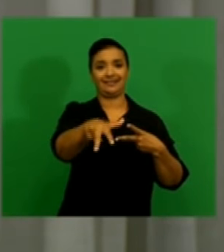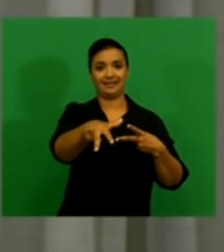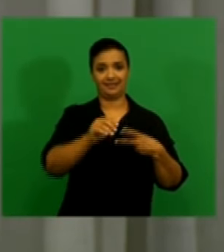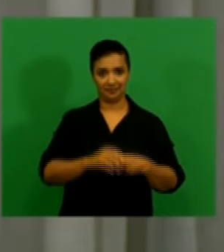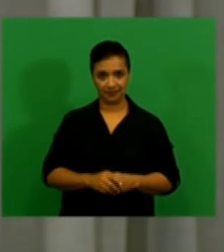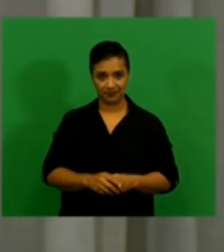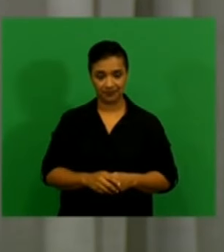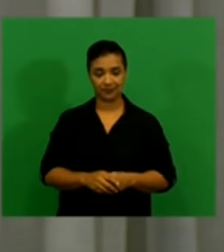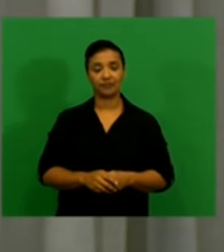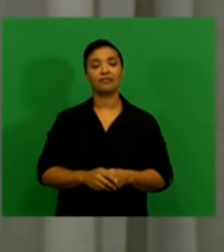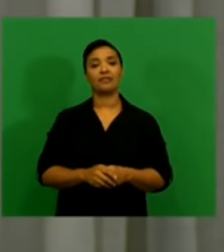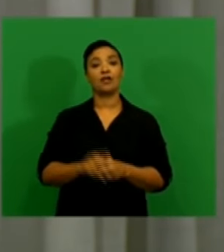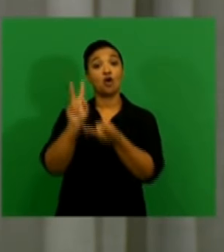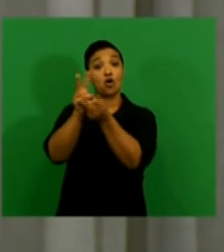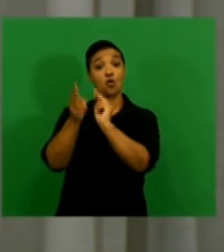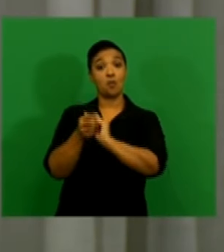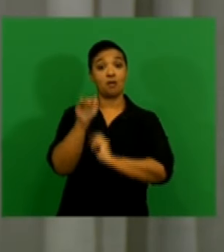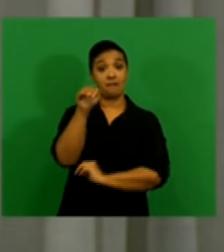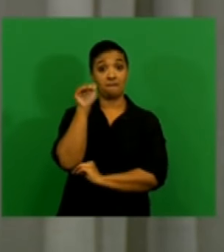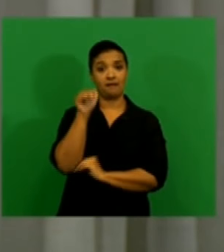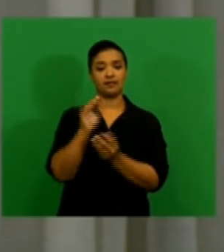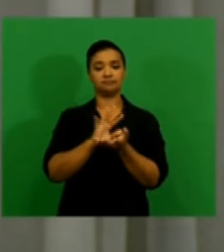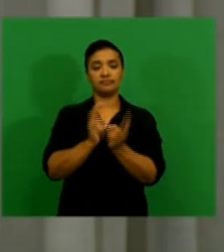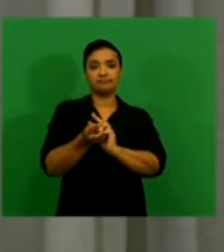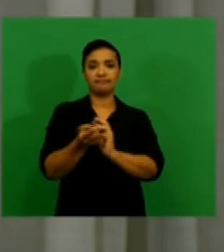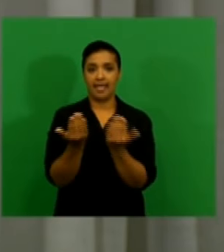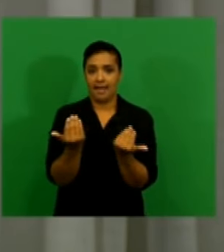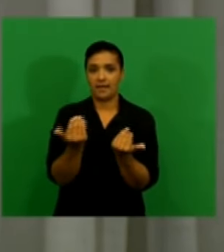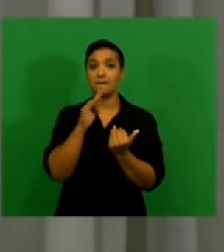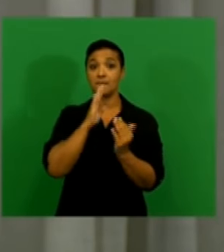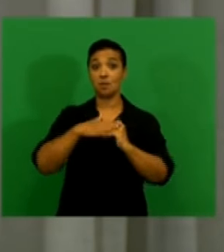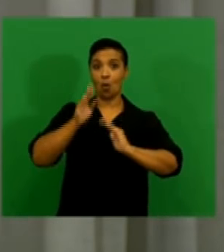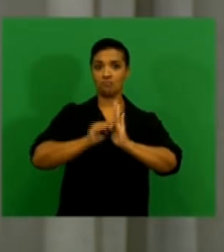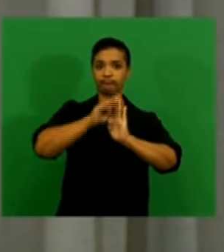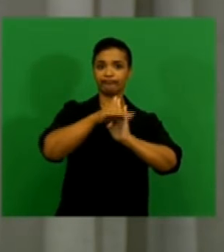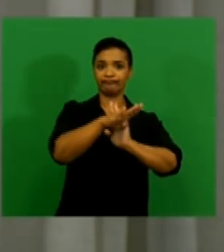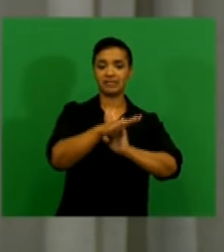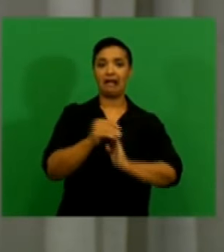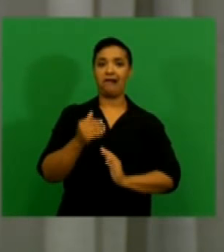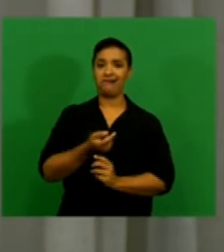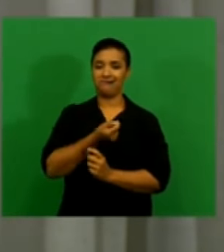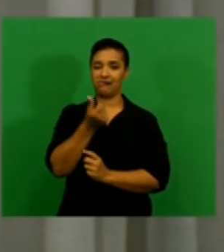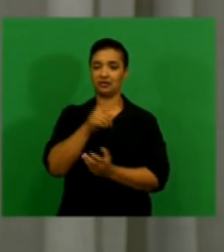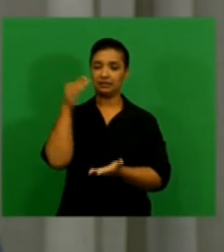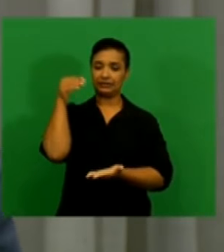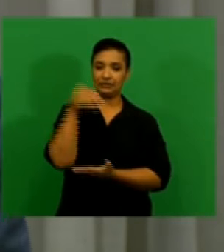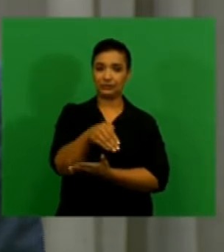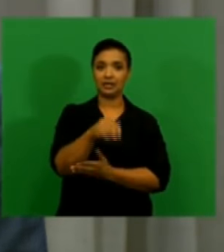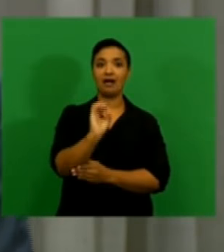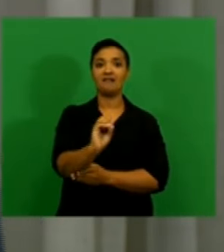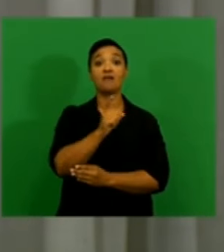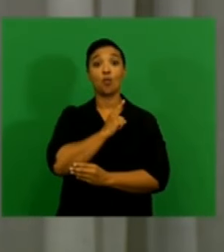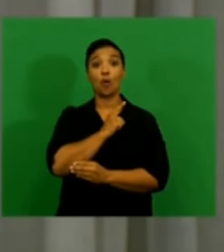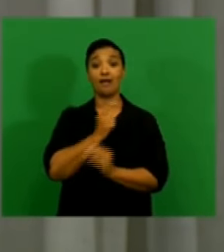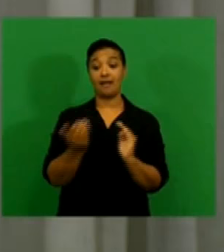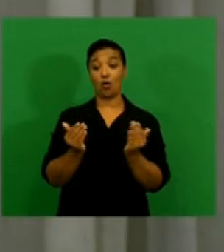Bond market expectations implicit in the break-even inflation rate declined across all maturities since